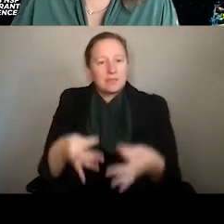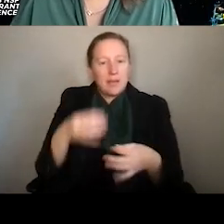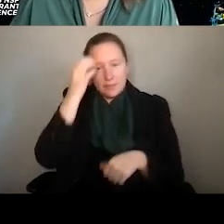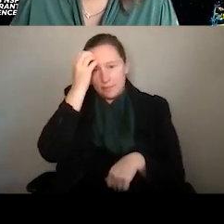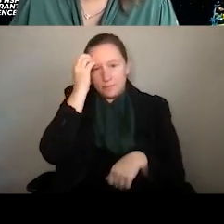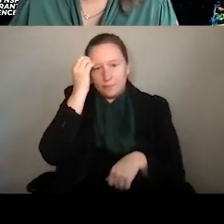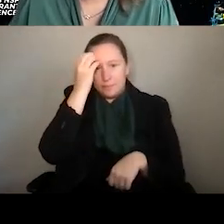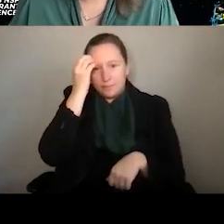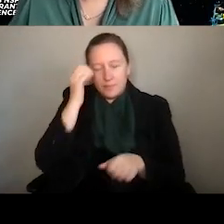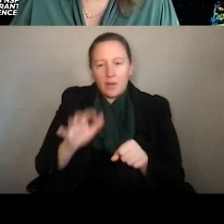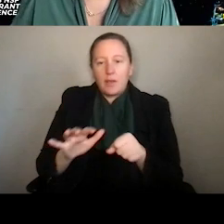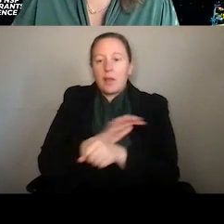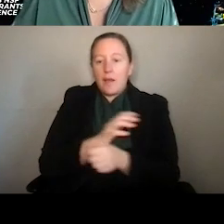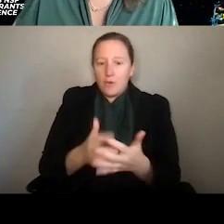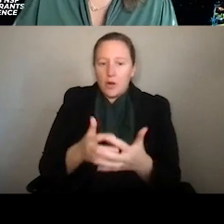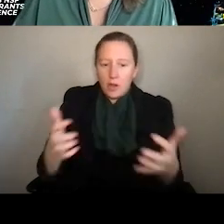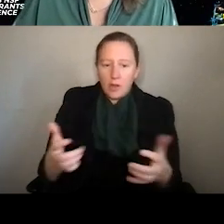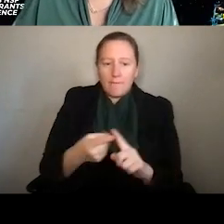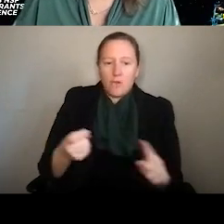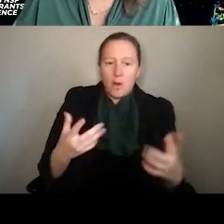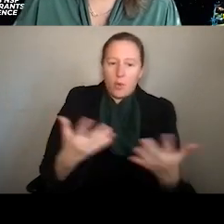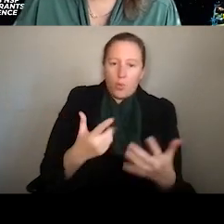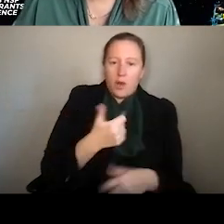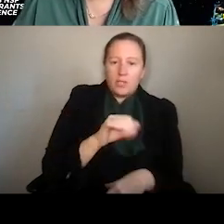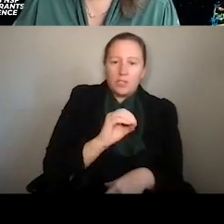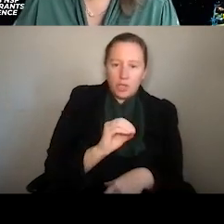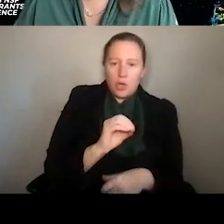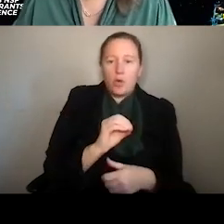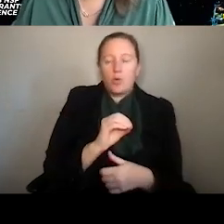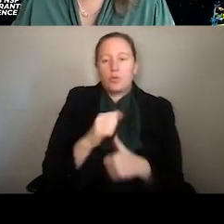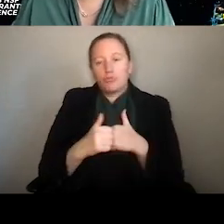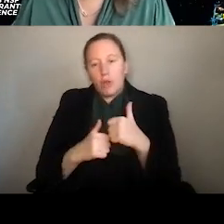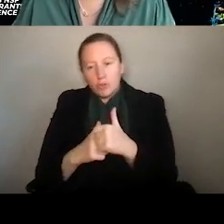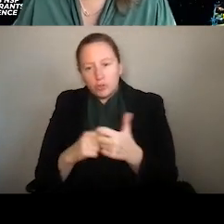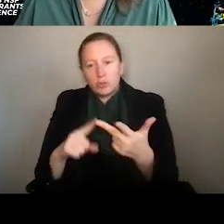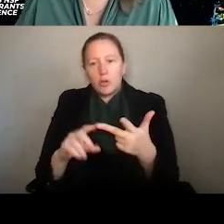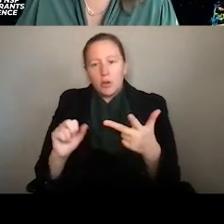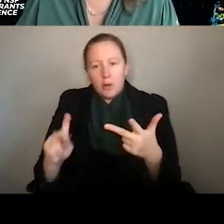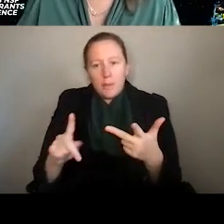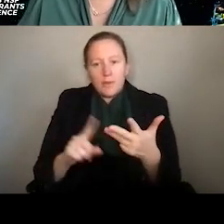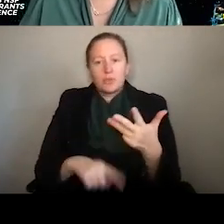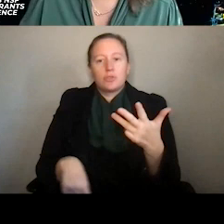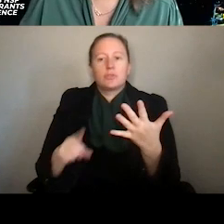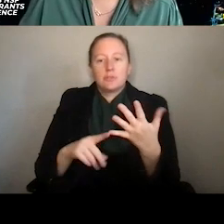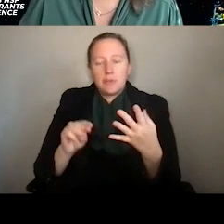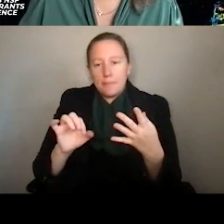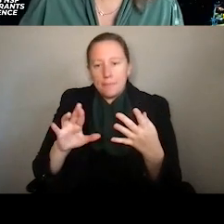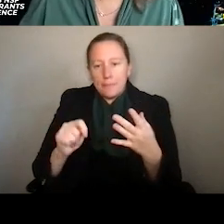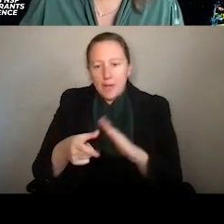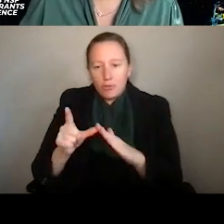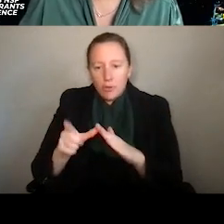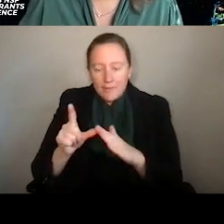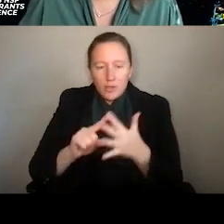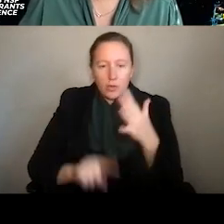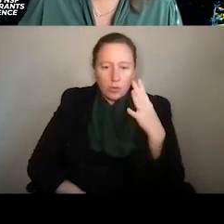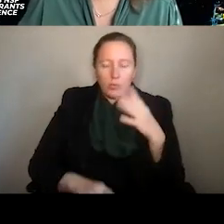So we covered a lot today from what geo is and how we're structured, some opportunities to explore and a little bit about merit review in our